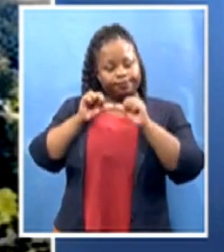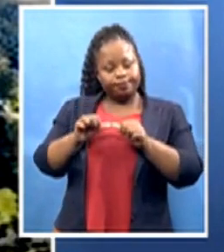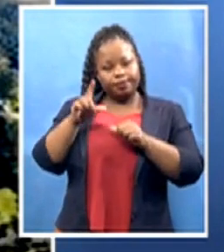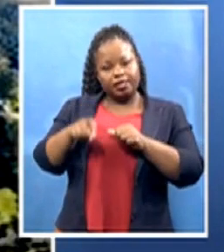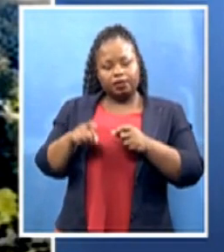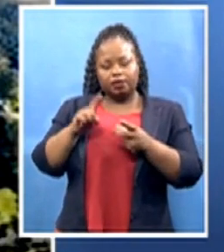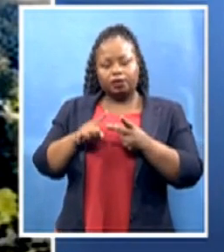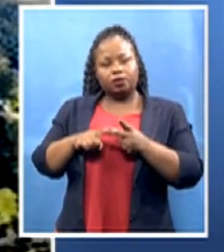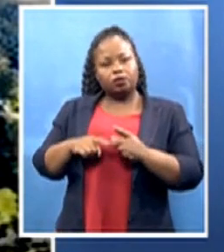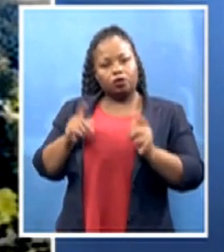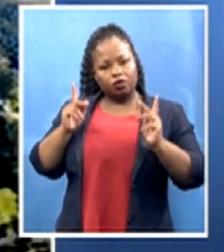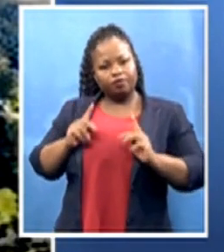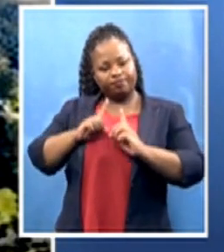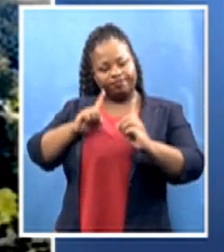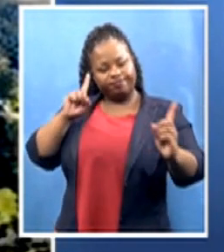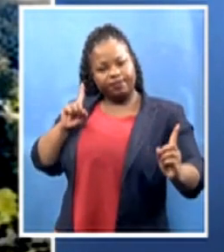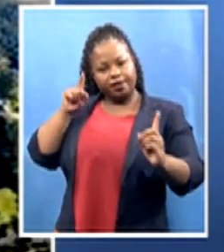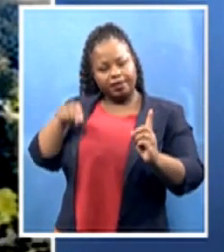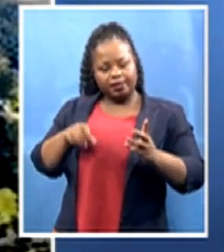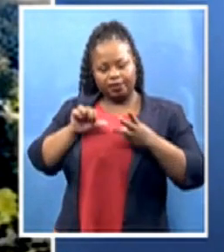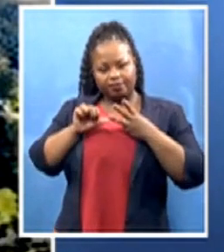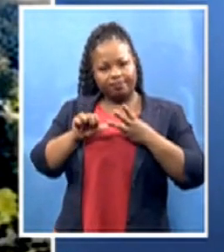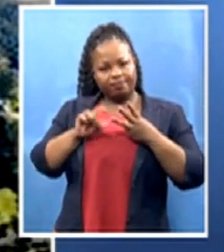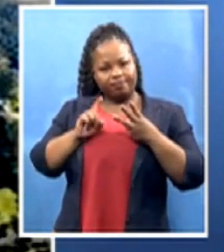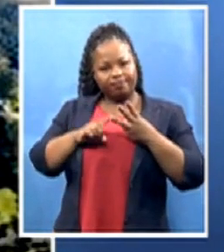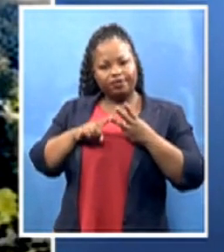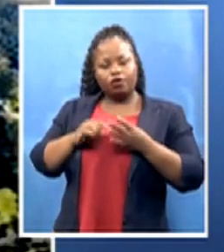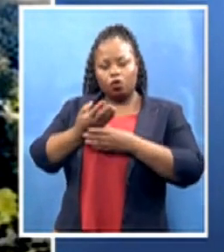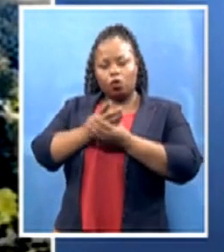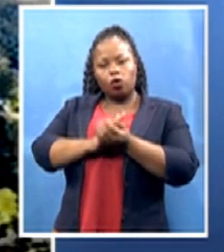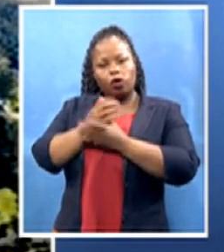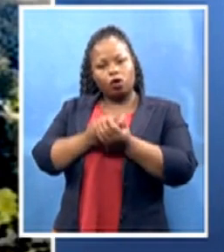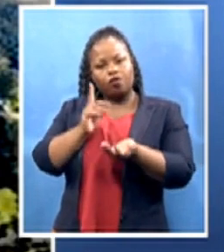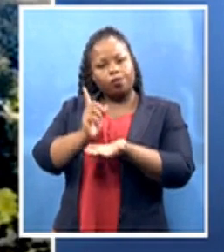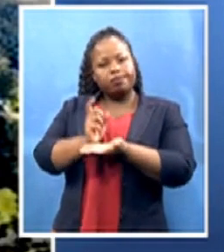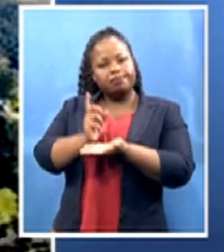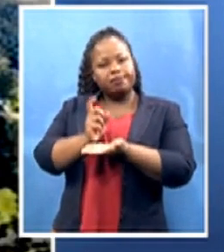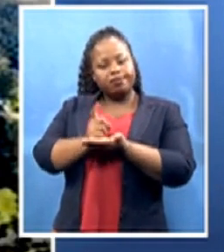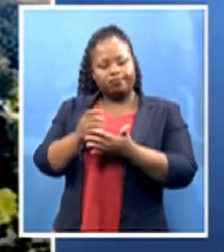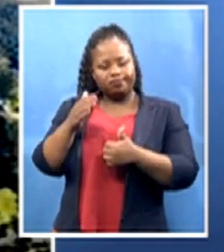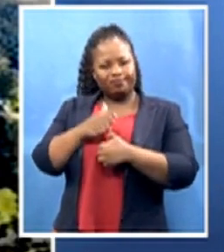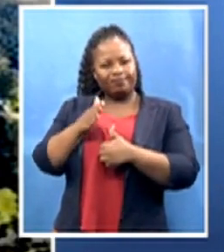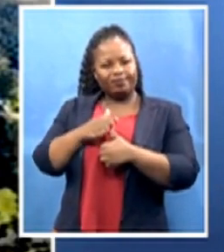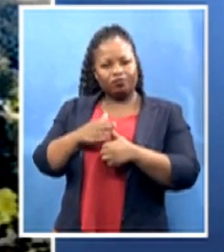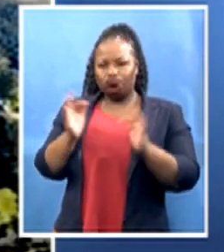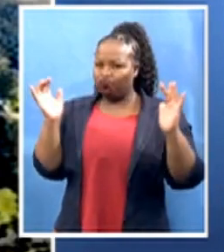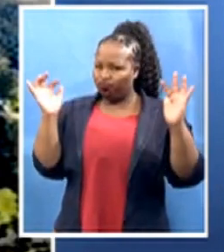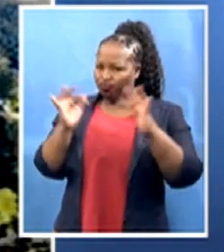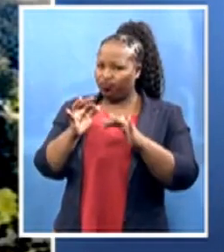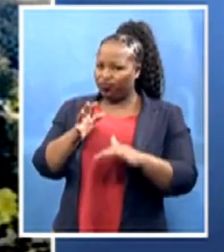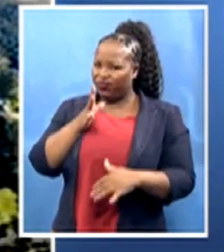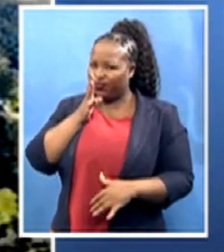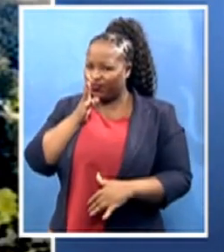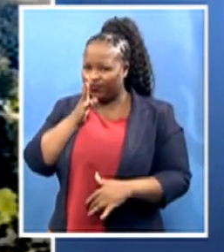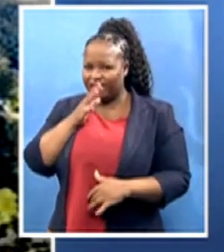together with hand sanitizing, together with making sure that we don't congregate in crowds, that we don't gather in